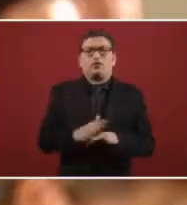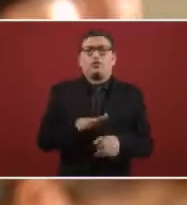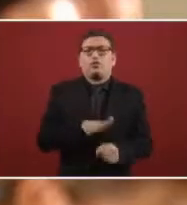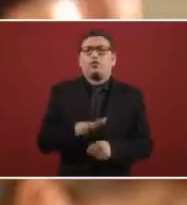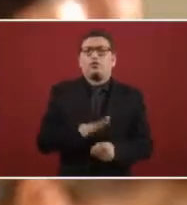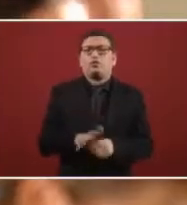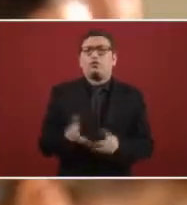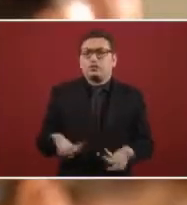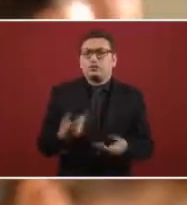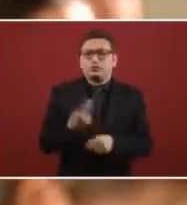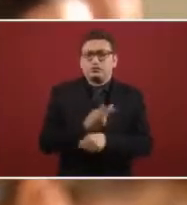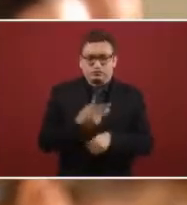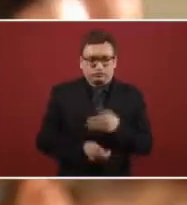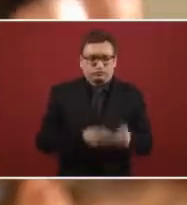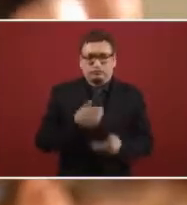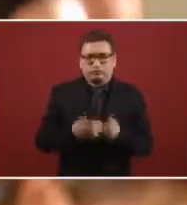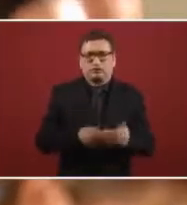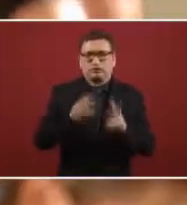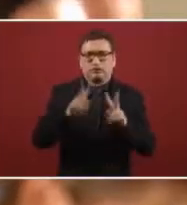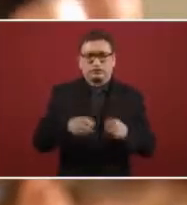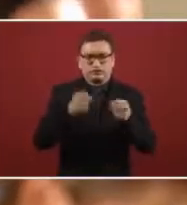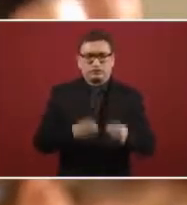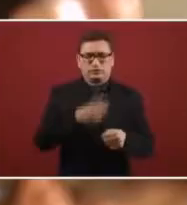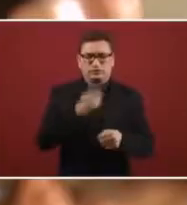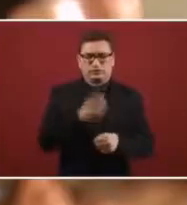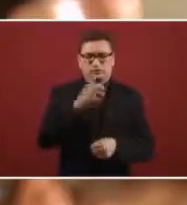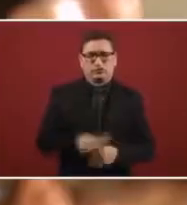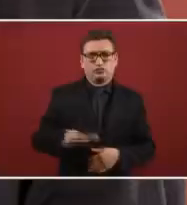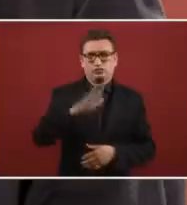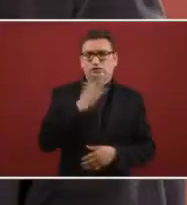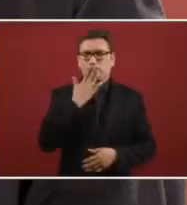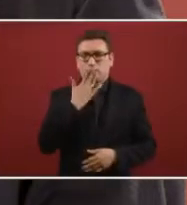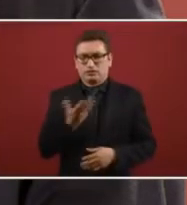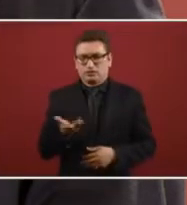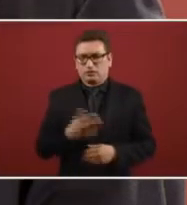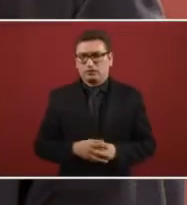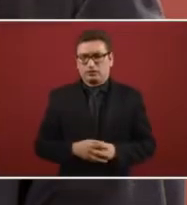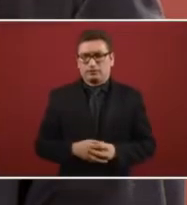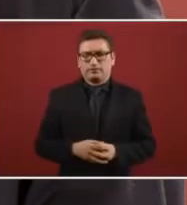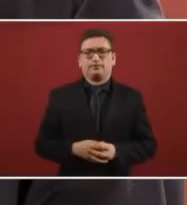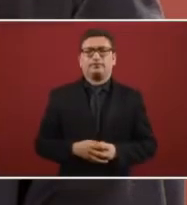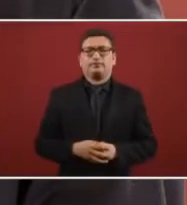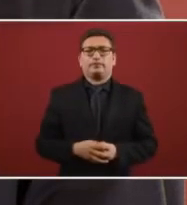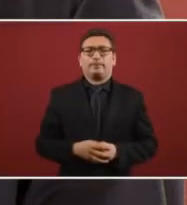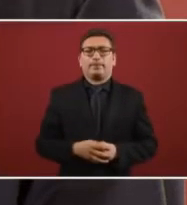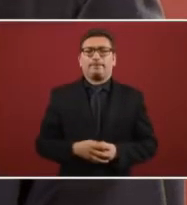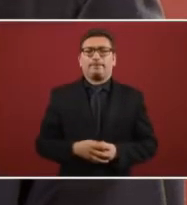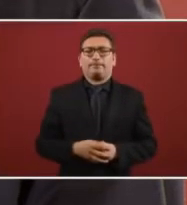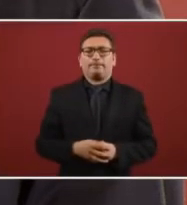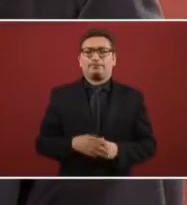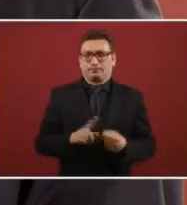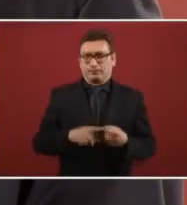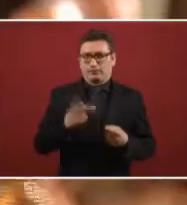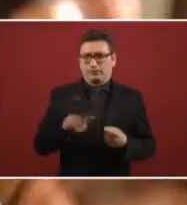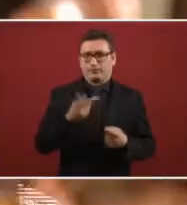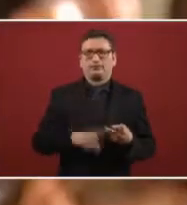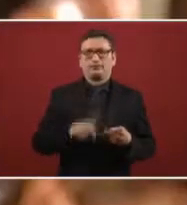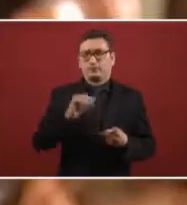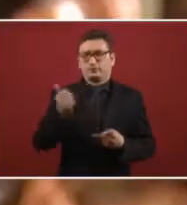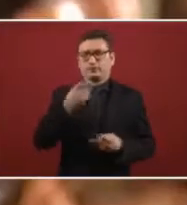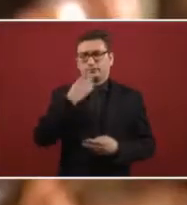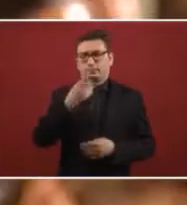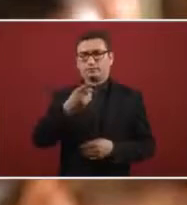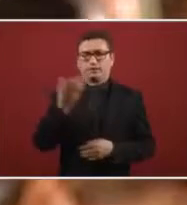what information regarding the advancement of, in the material of security in Sonora,